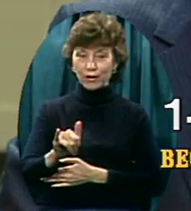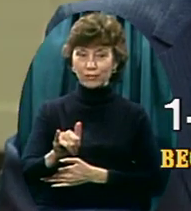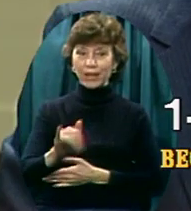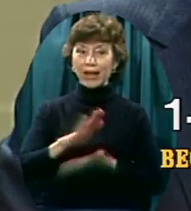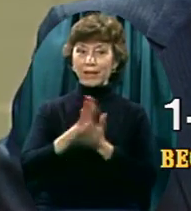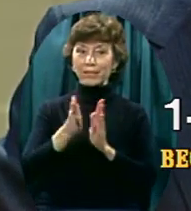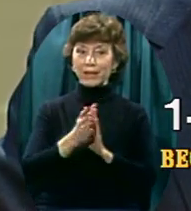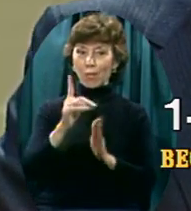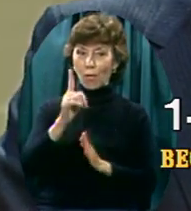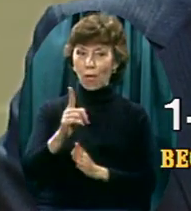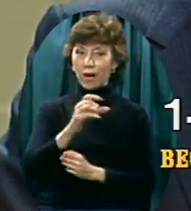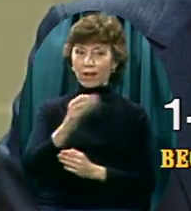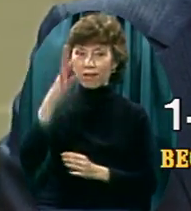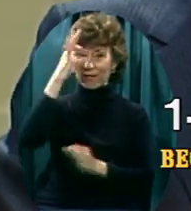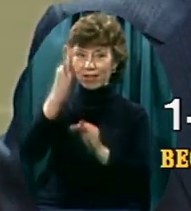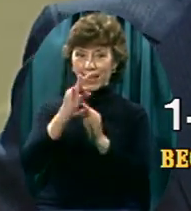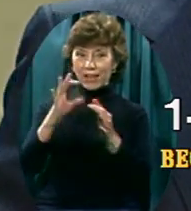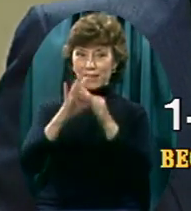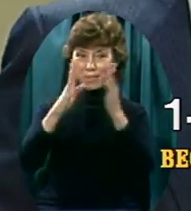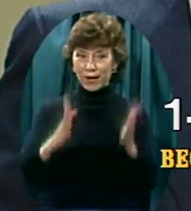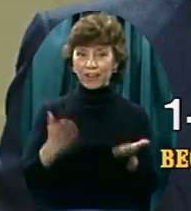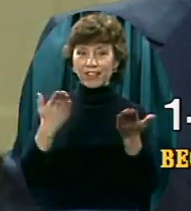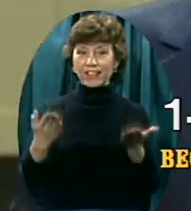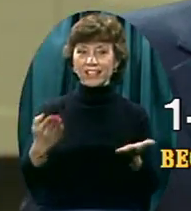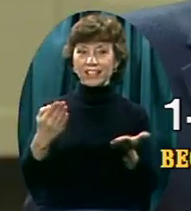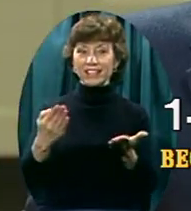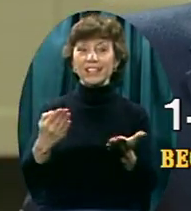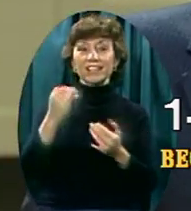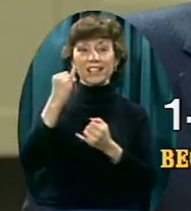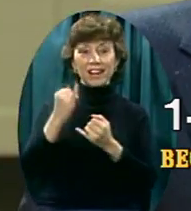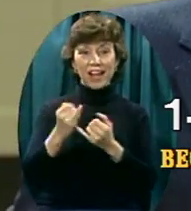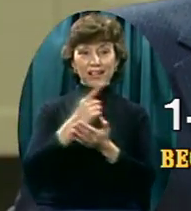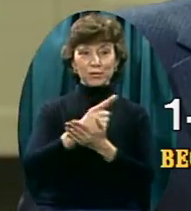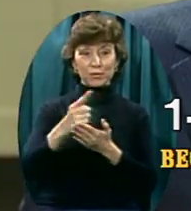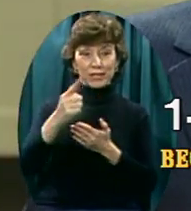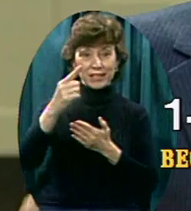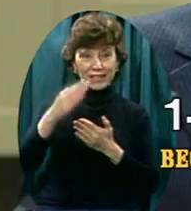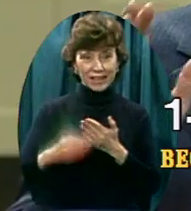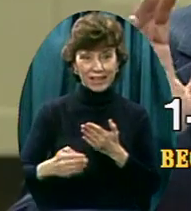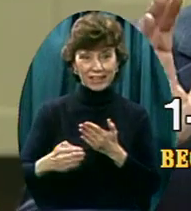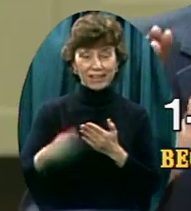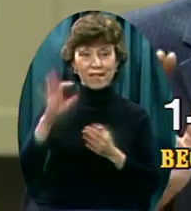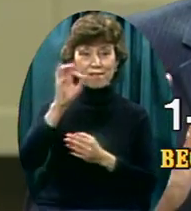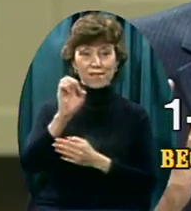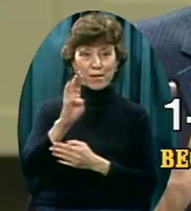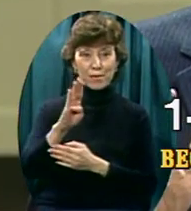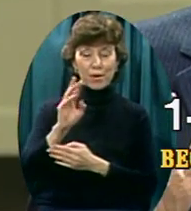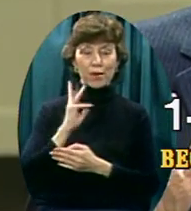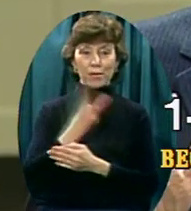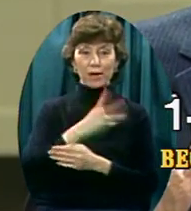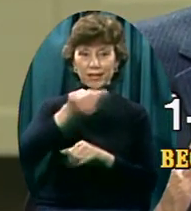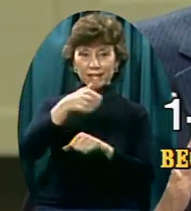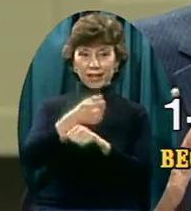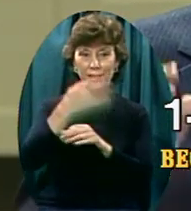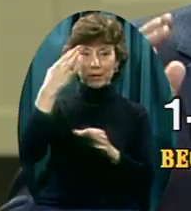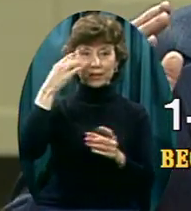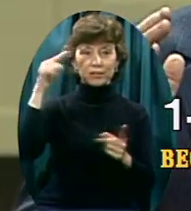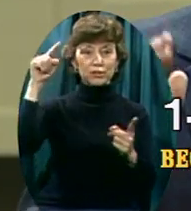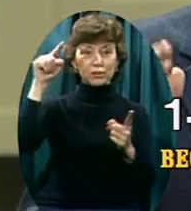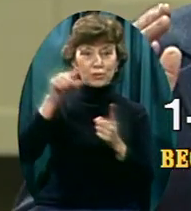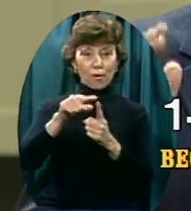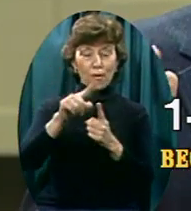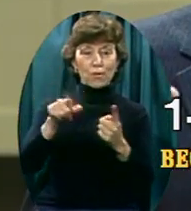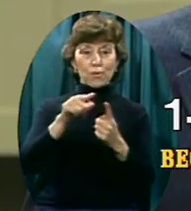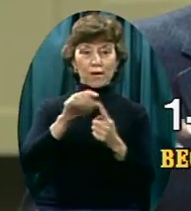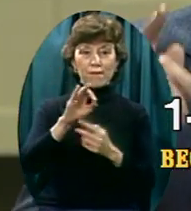of my faith partners. This is the last weekend of February. We set a goal as February began for the